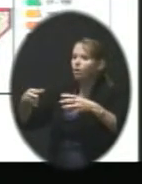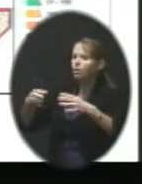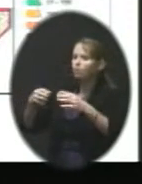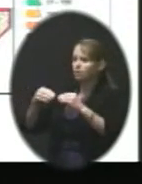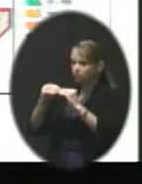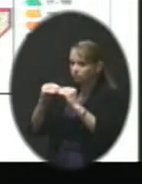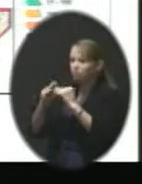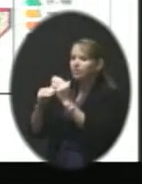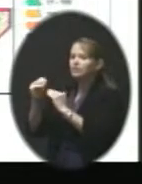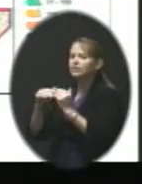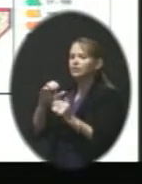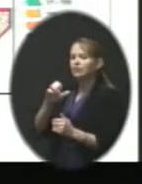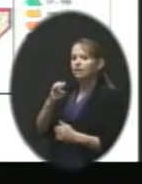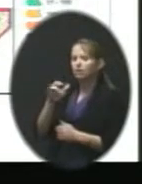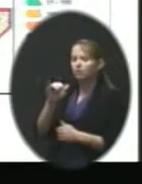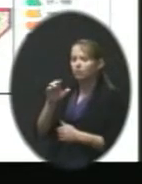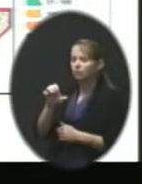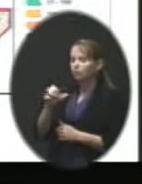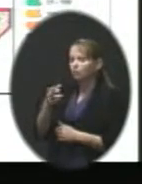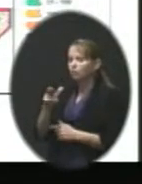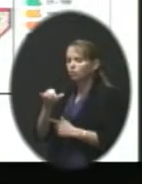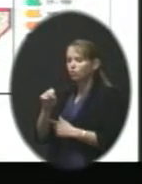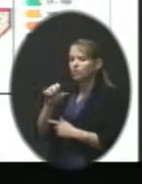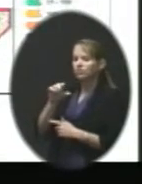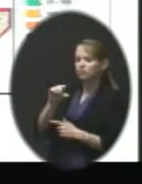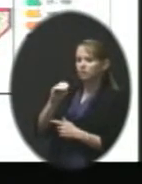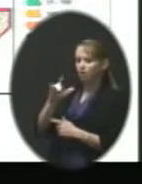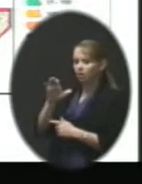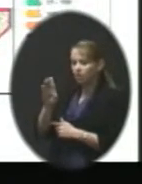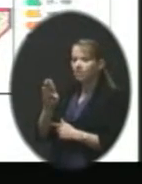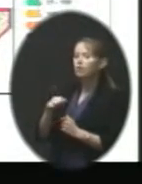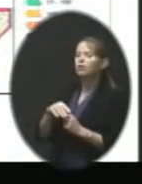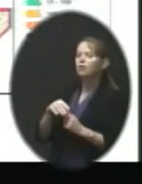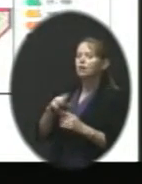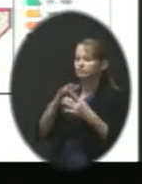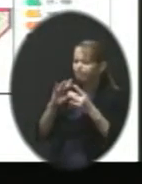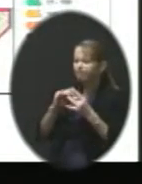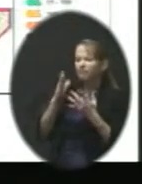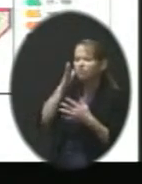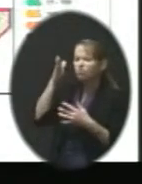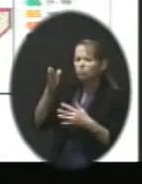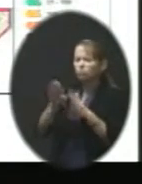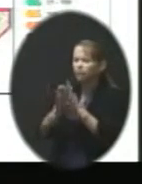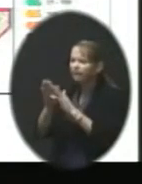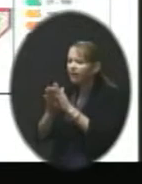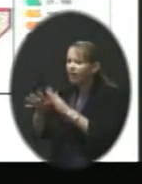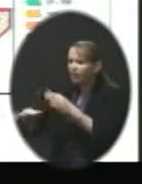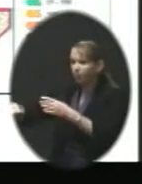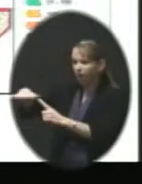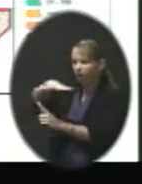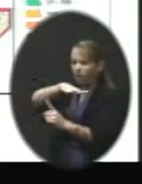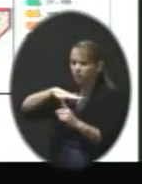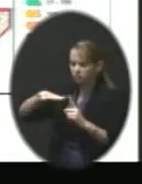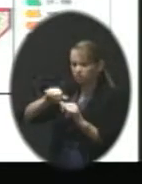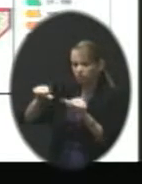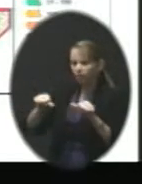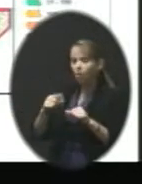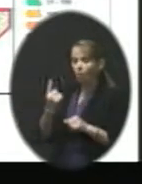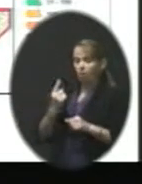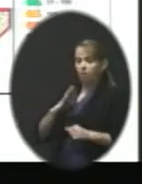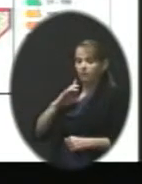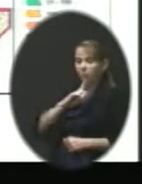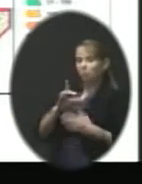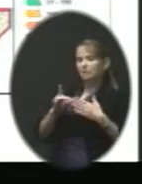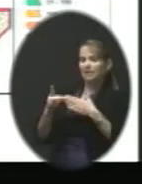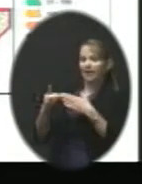Grollop did a lovely job of talking about, what's the future development around these areas? Because one of the board's guiding principles